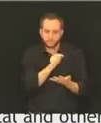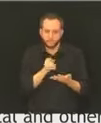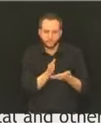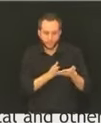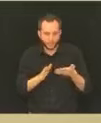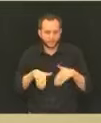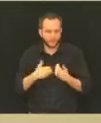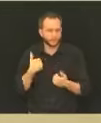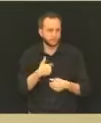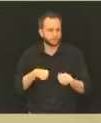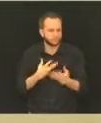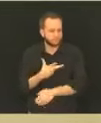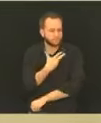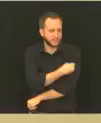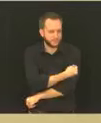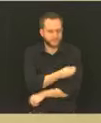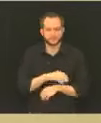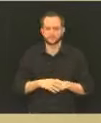category. Next slide.